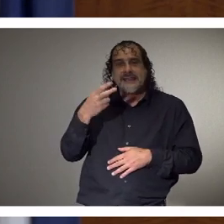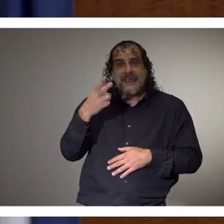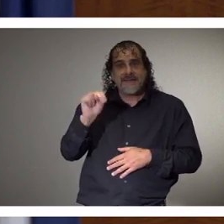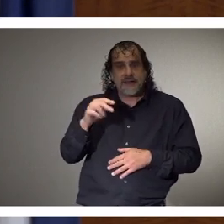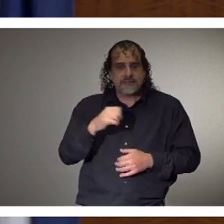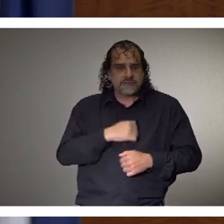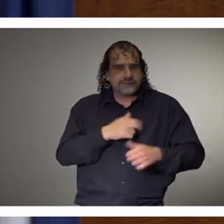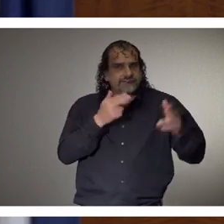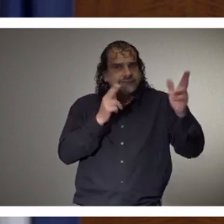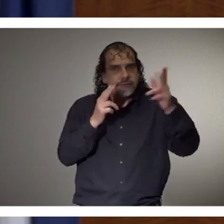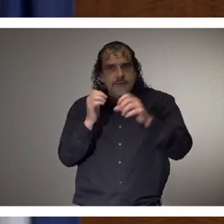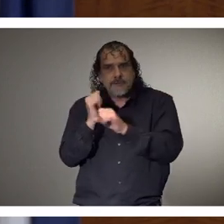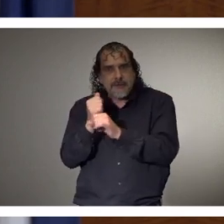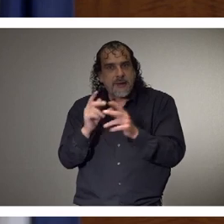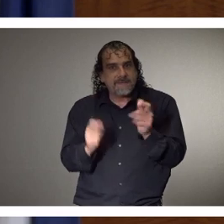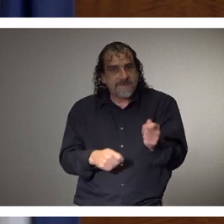fishing.